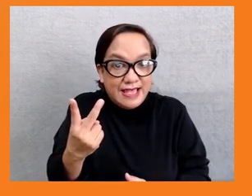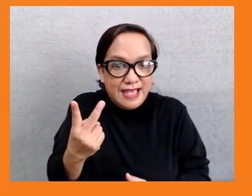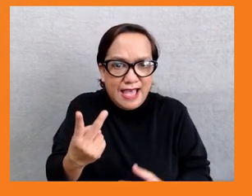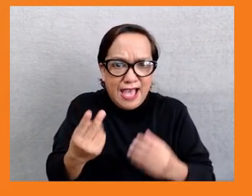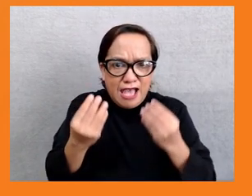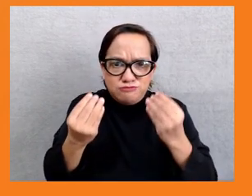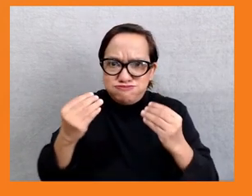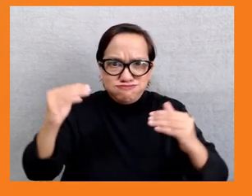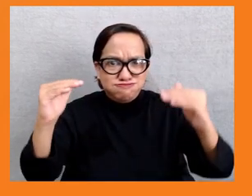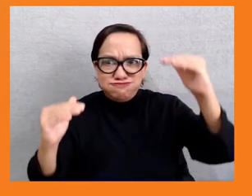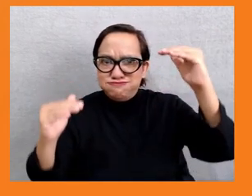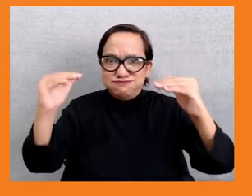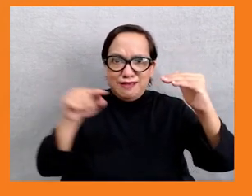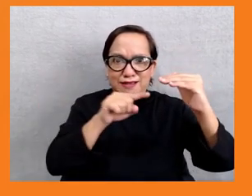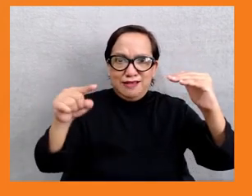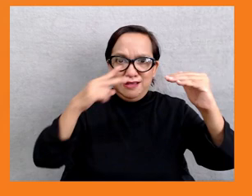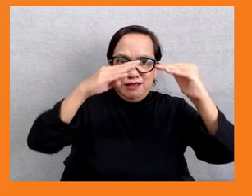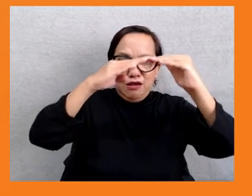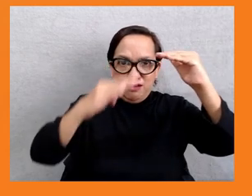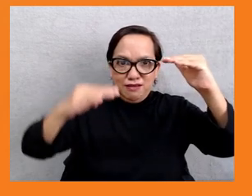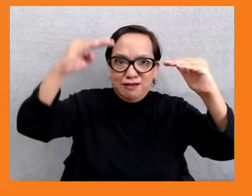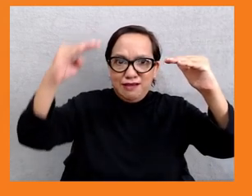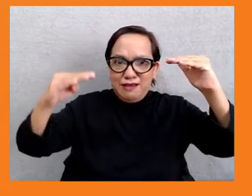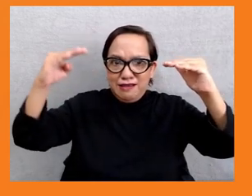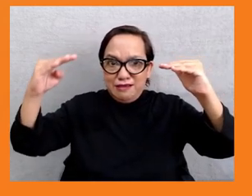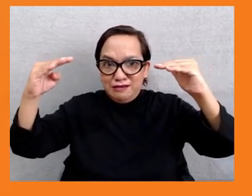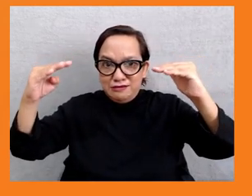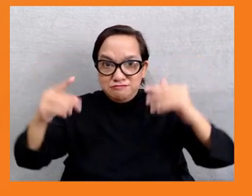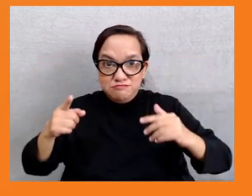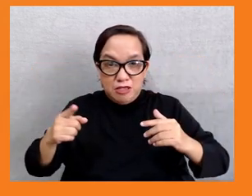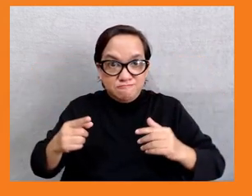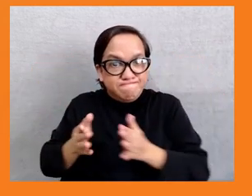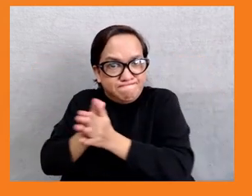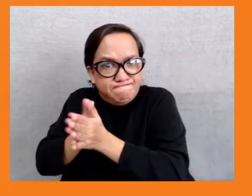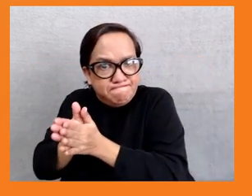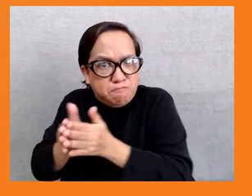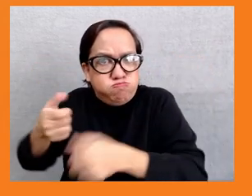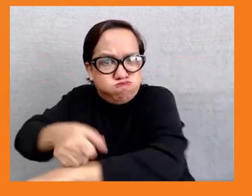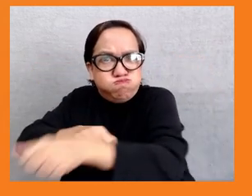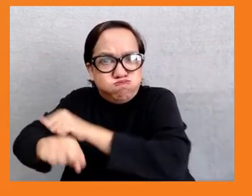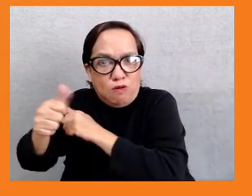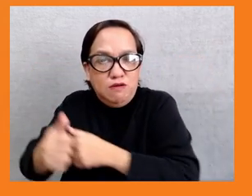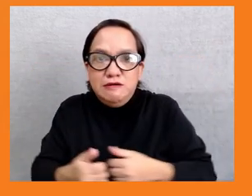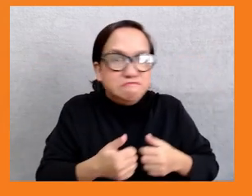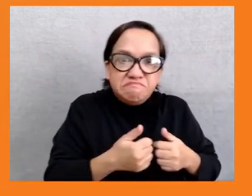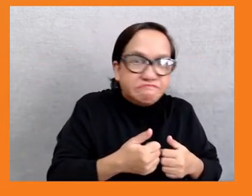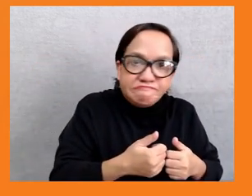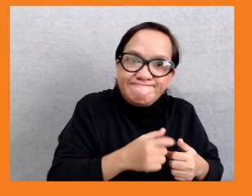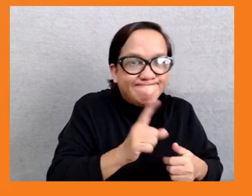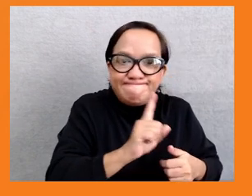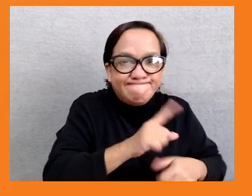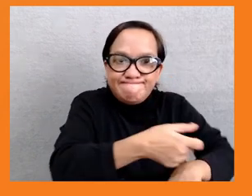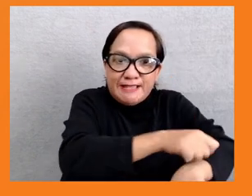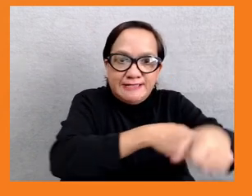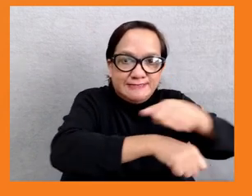inequality Asia was before COVID and how committed it's been during COVID. How committed before COVID was the subject of our previous